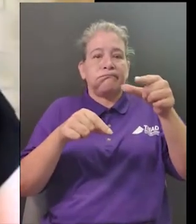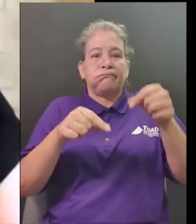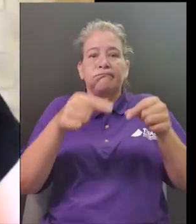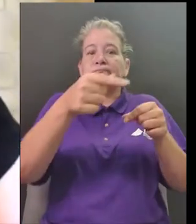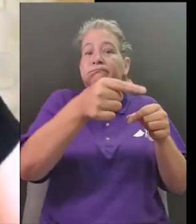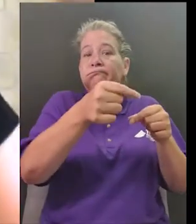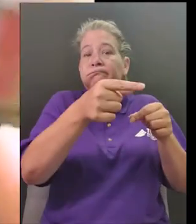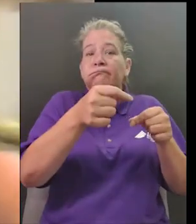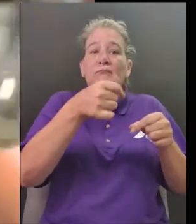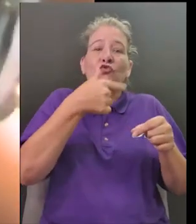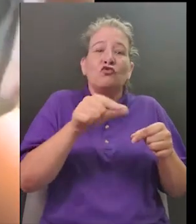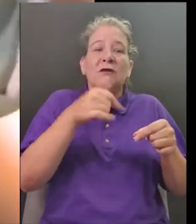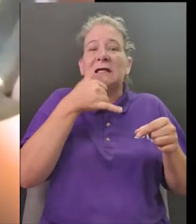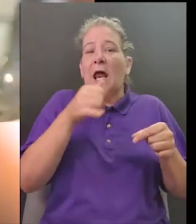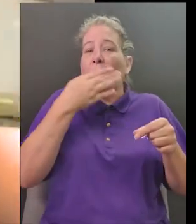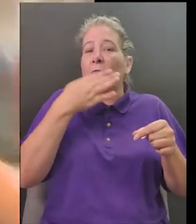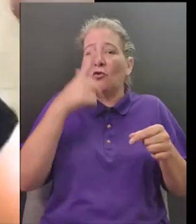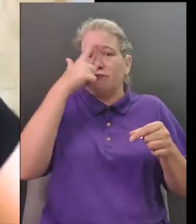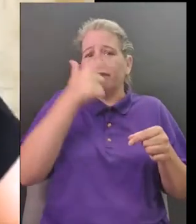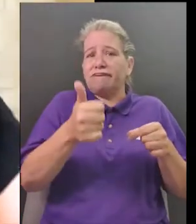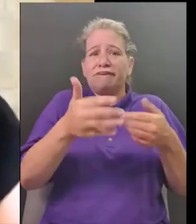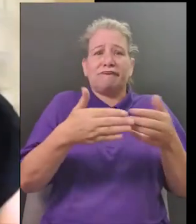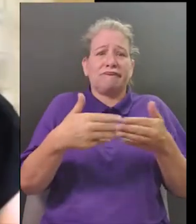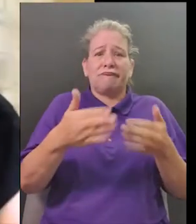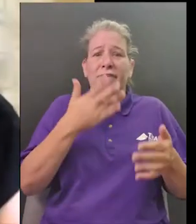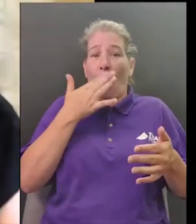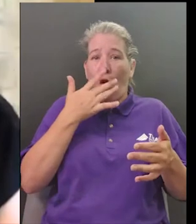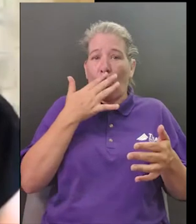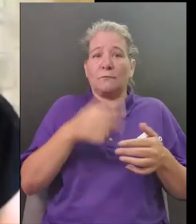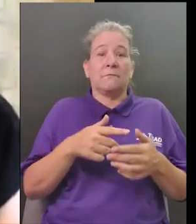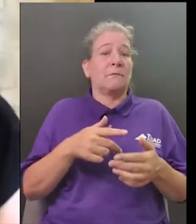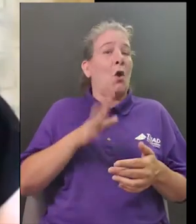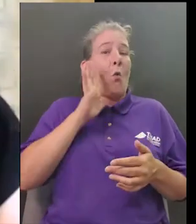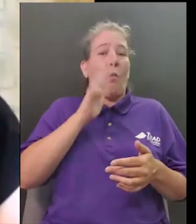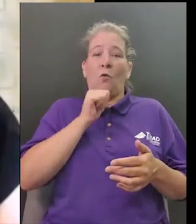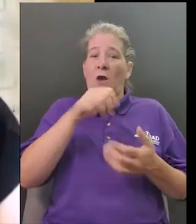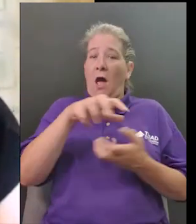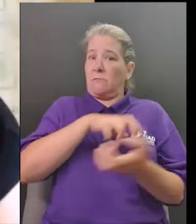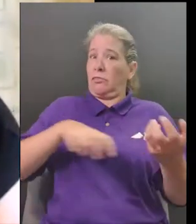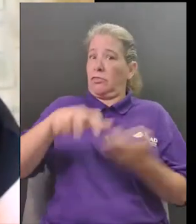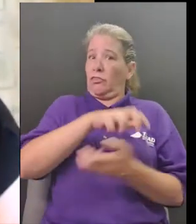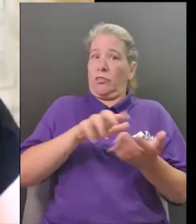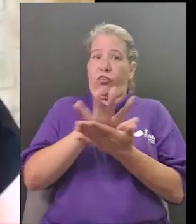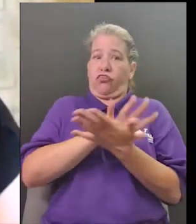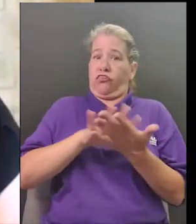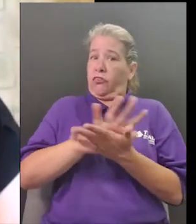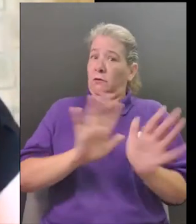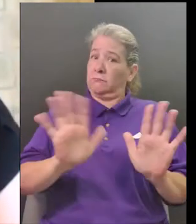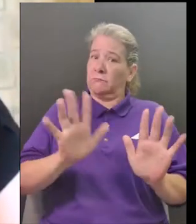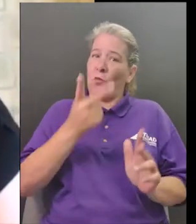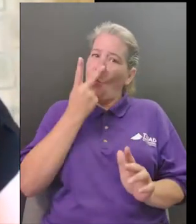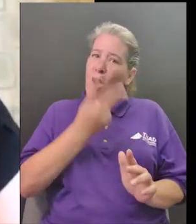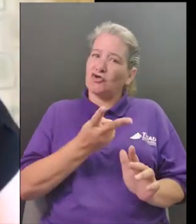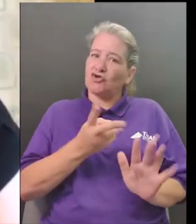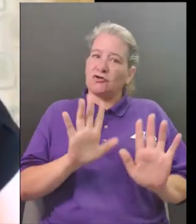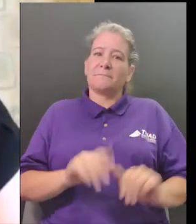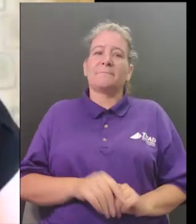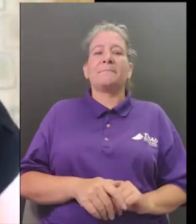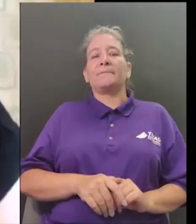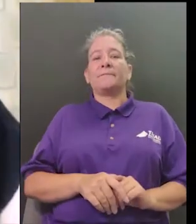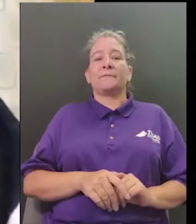i've got my container filled with the hot water i've got my olive oil here too and